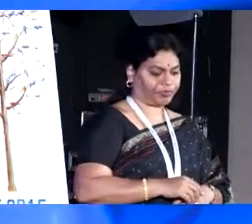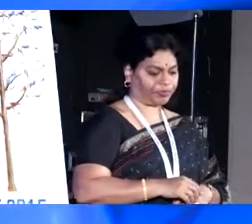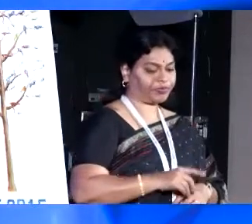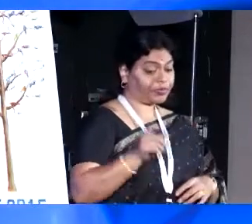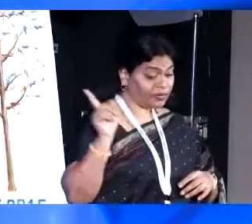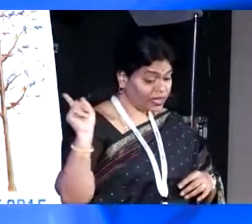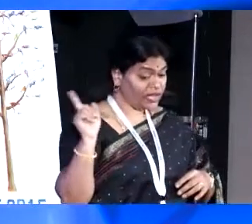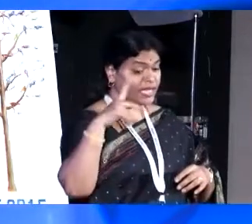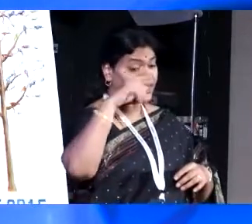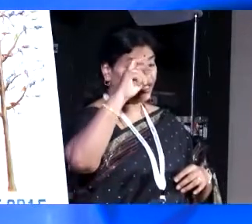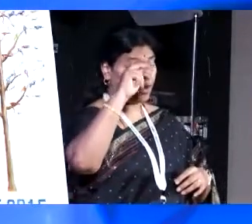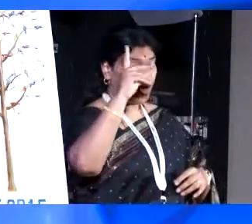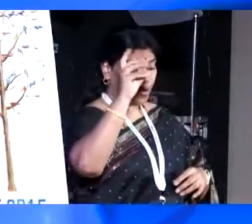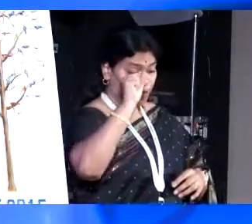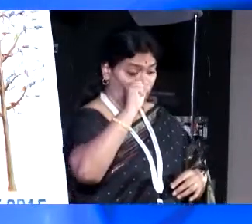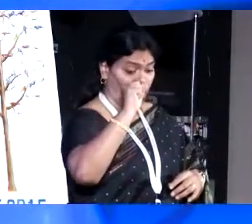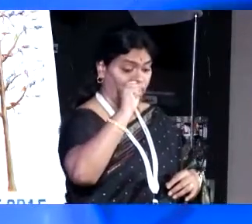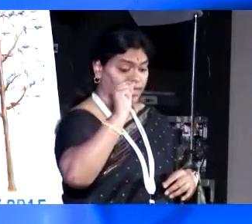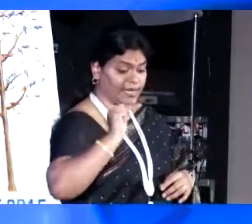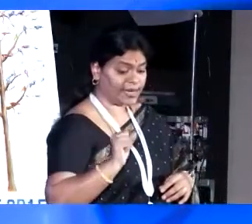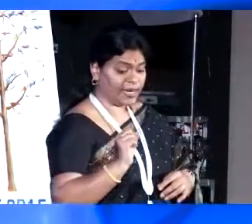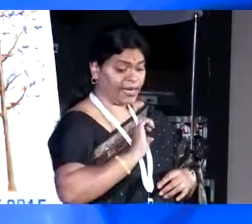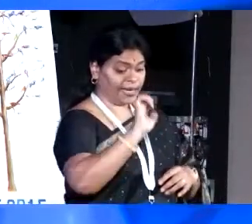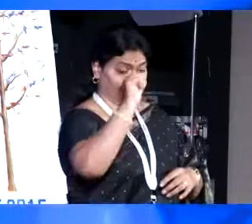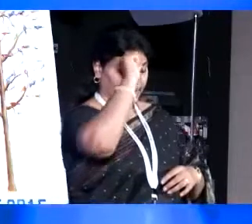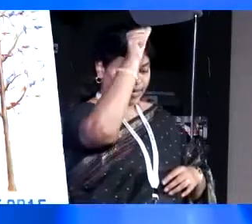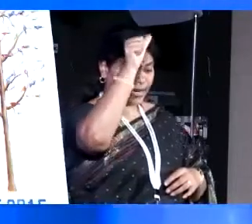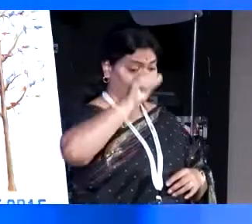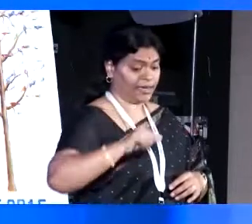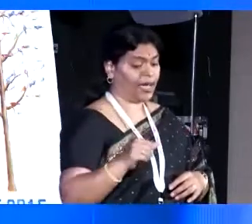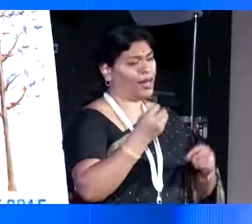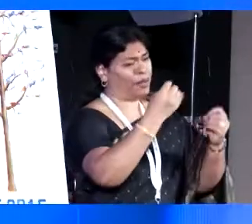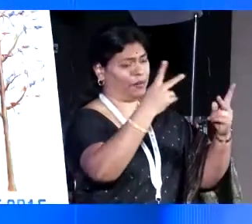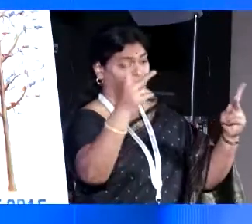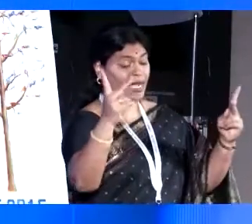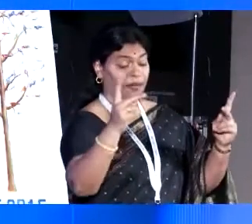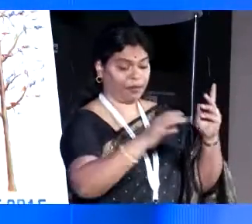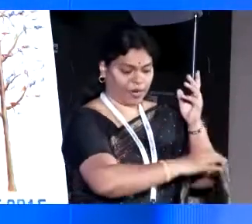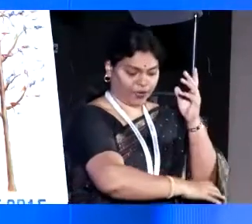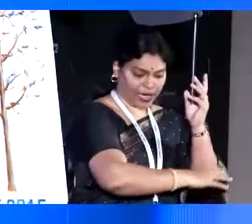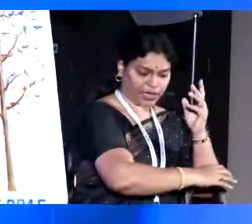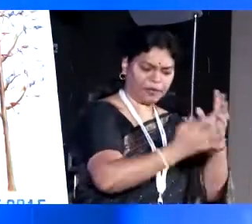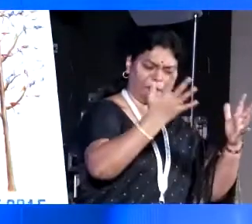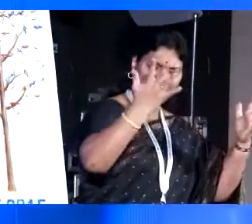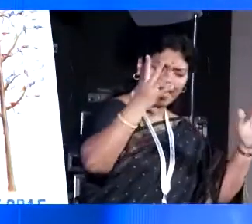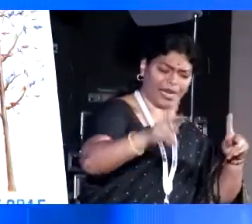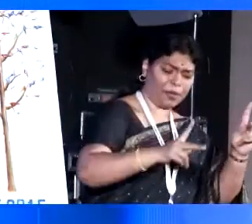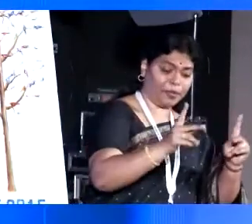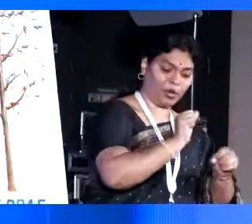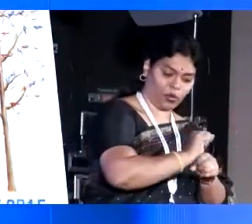These are the ponds. Eastern India survives on these ponds, many, many other parts of the country. Whole lot of people work on it.